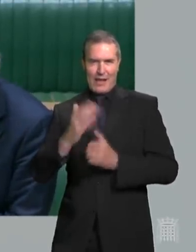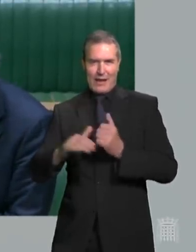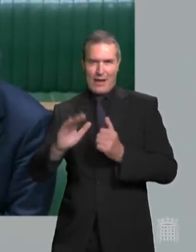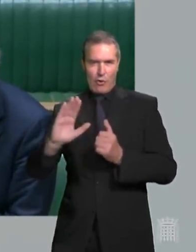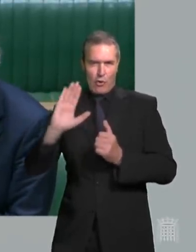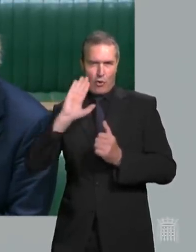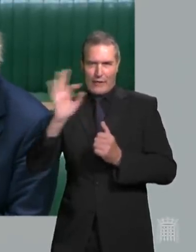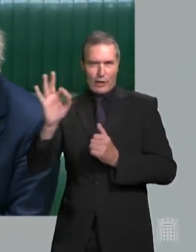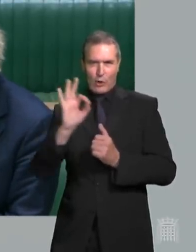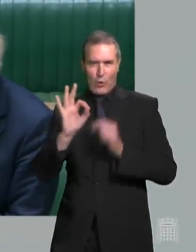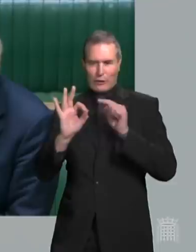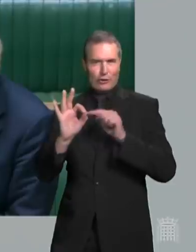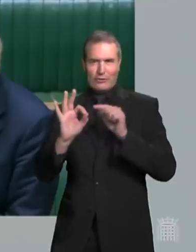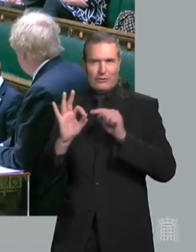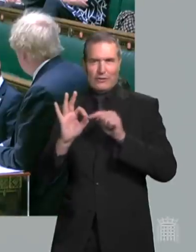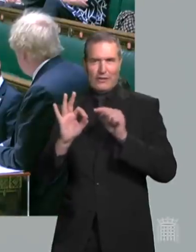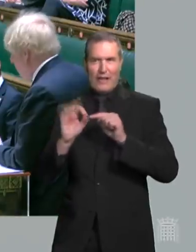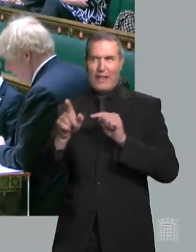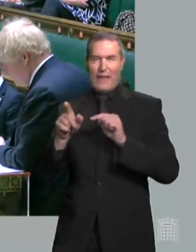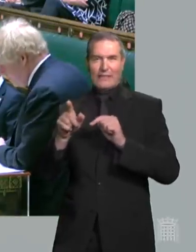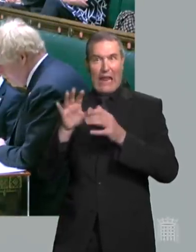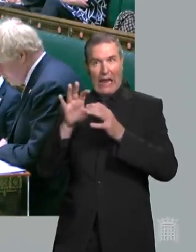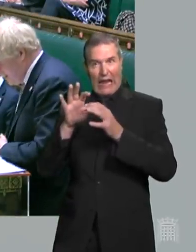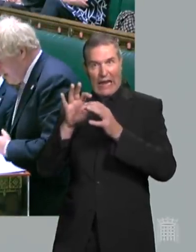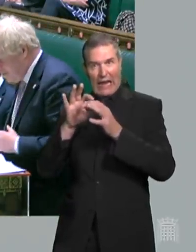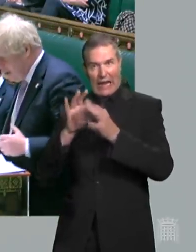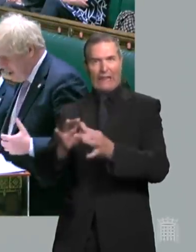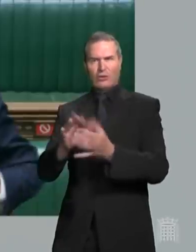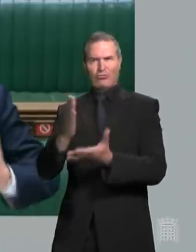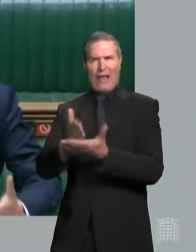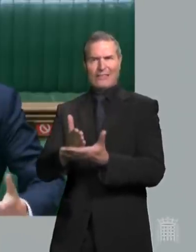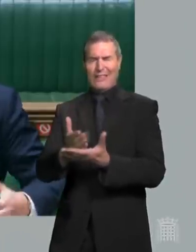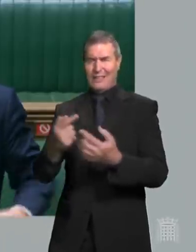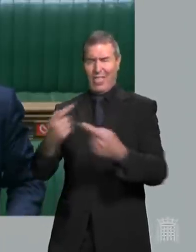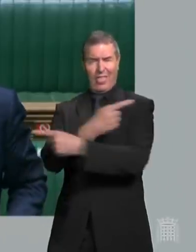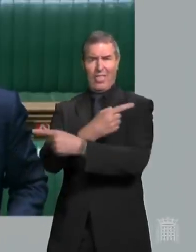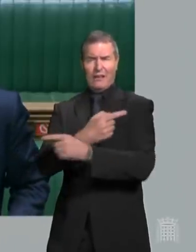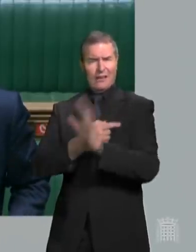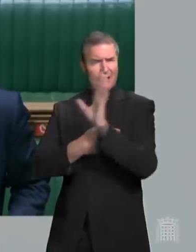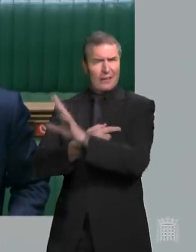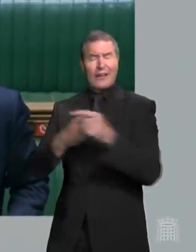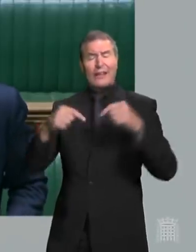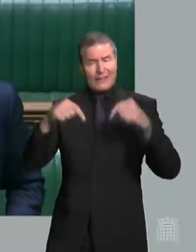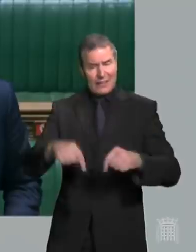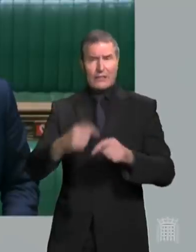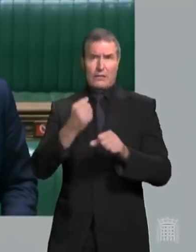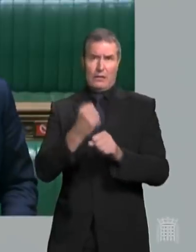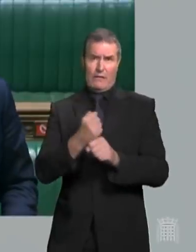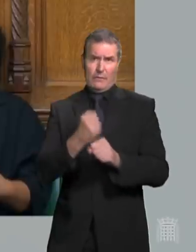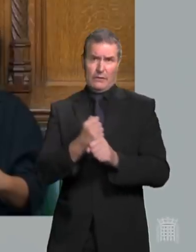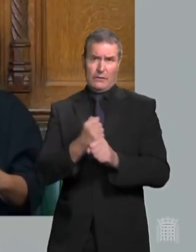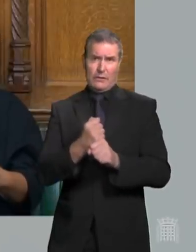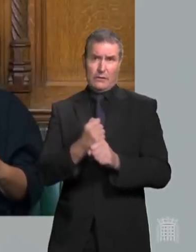question that was more inversely related to reality this is a government this is a government that